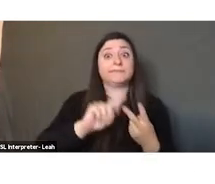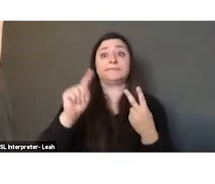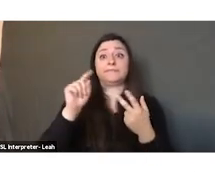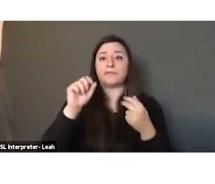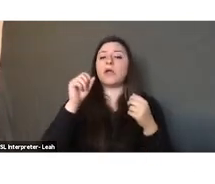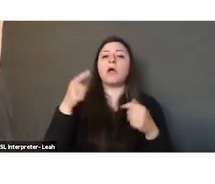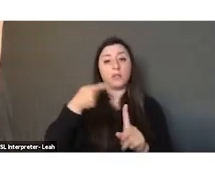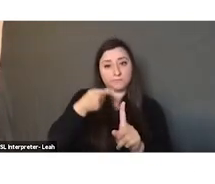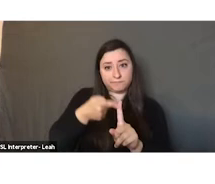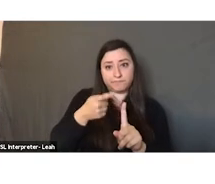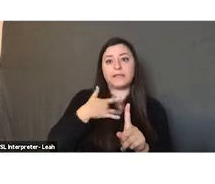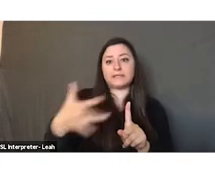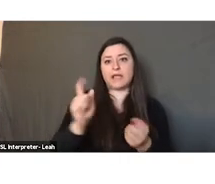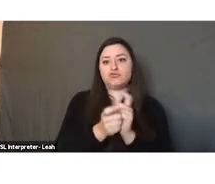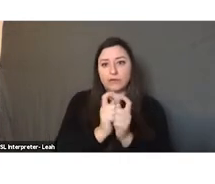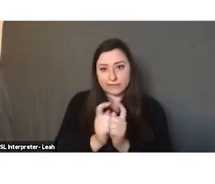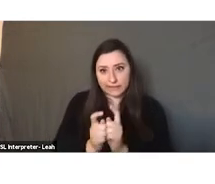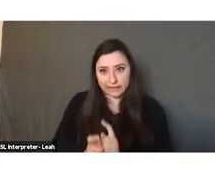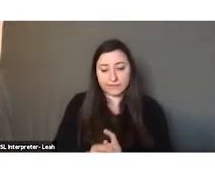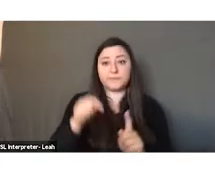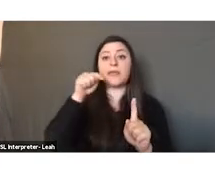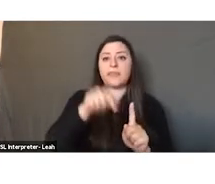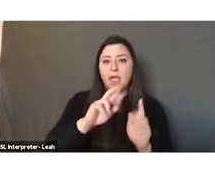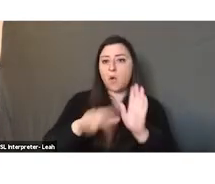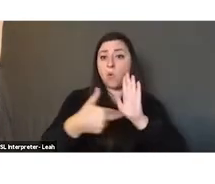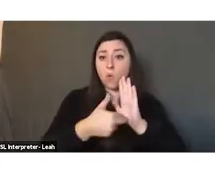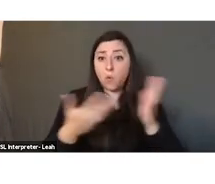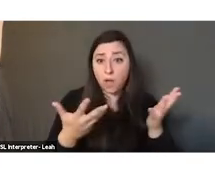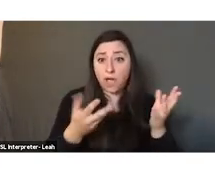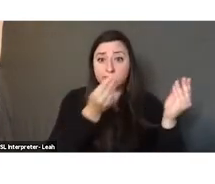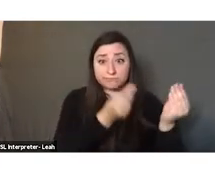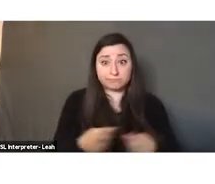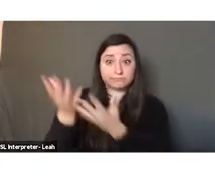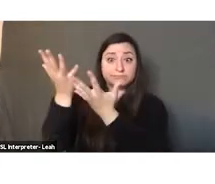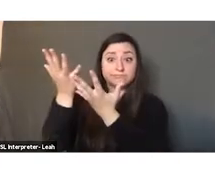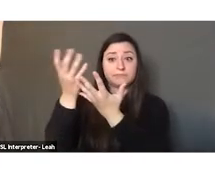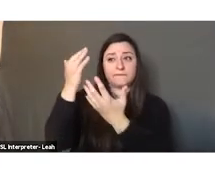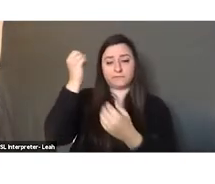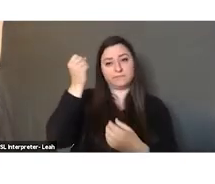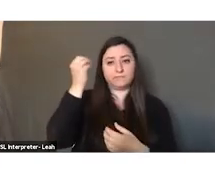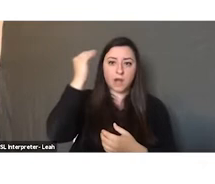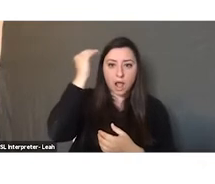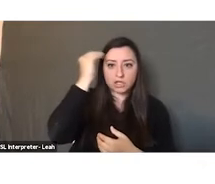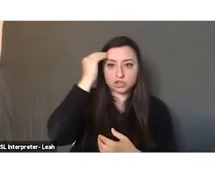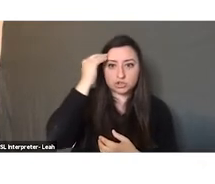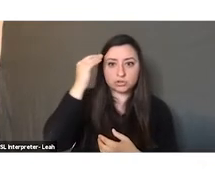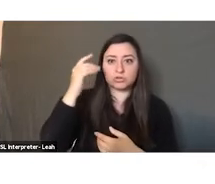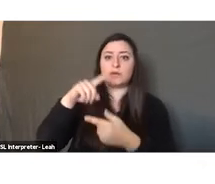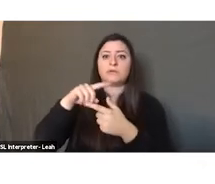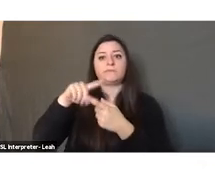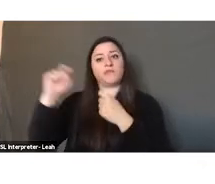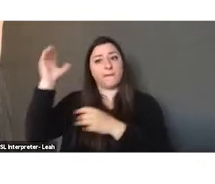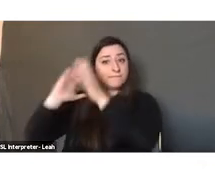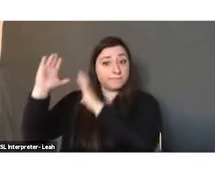translators. And they actually played the role of transmitters of knowledge from antiquity, the